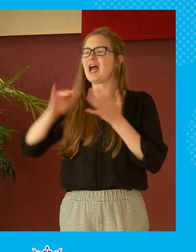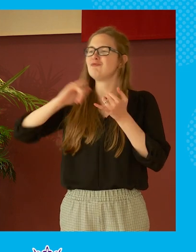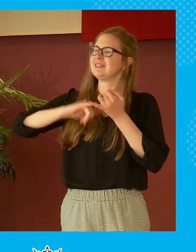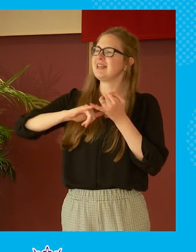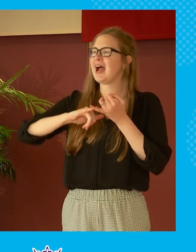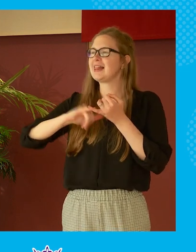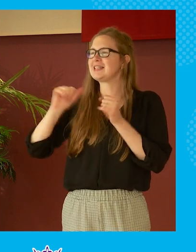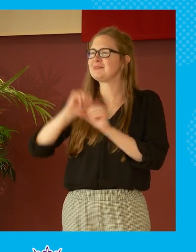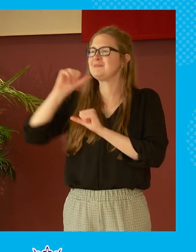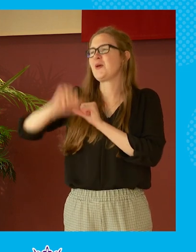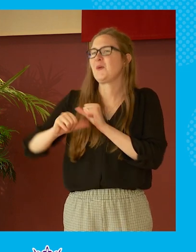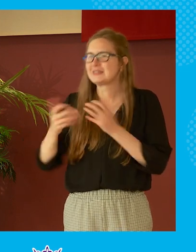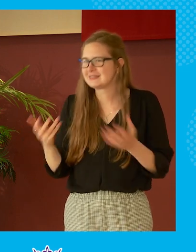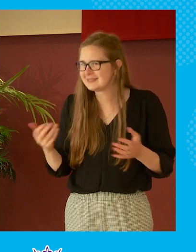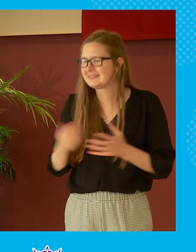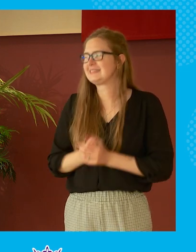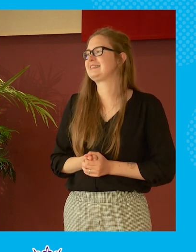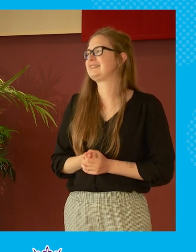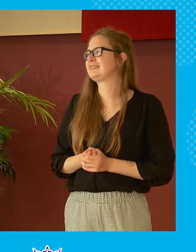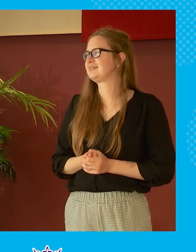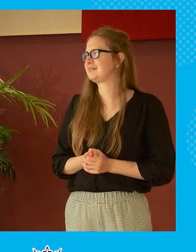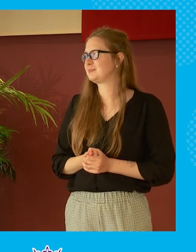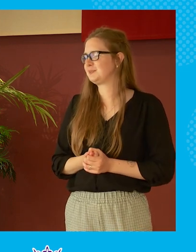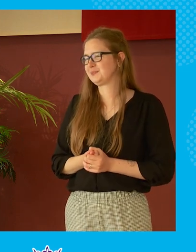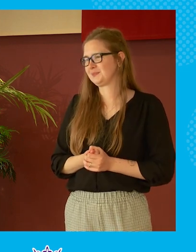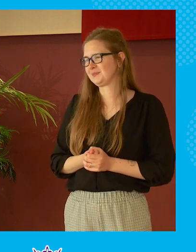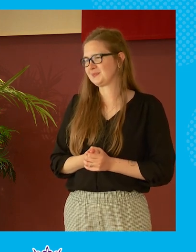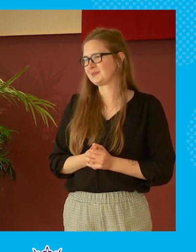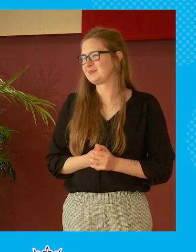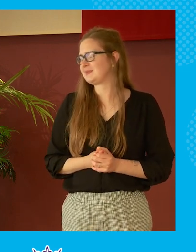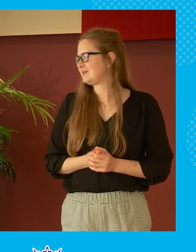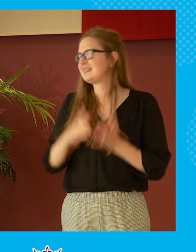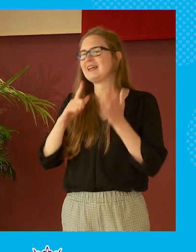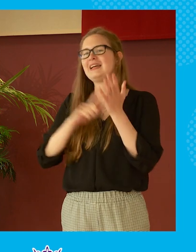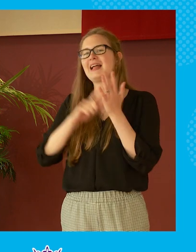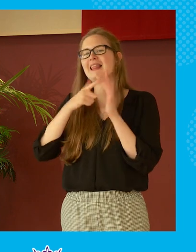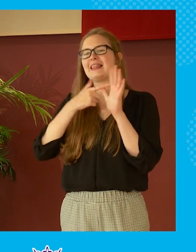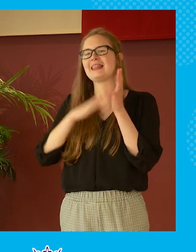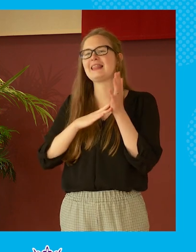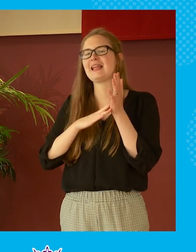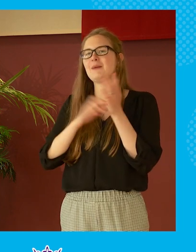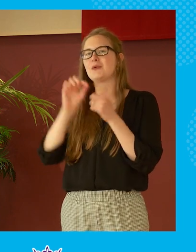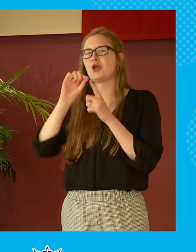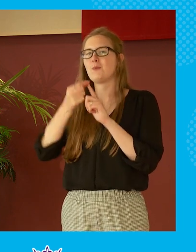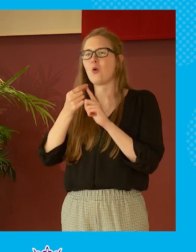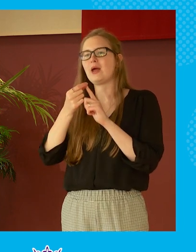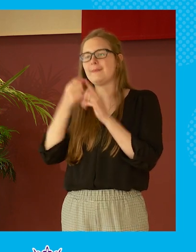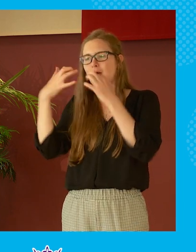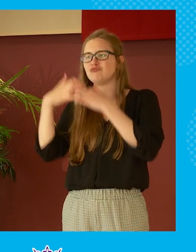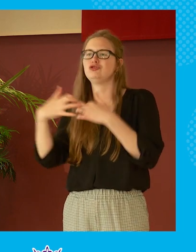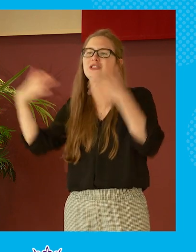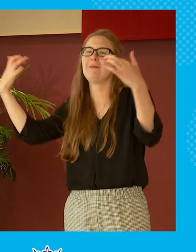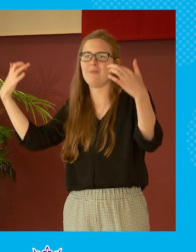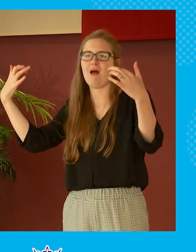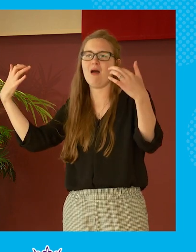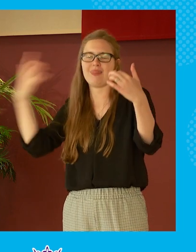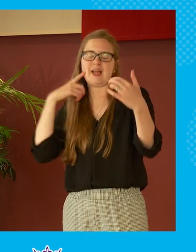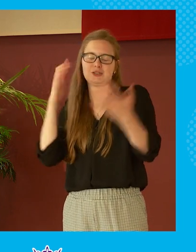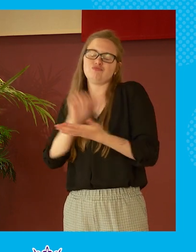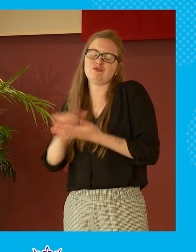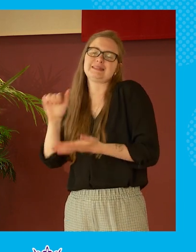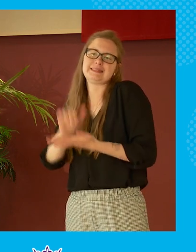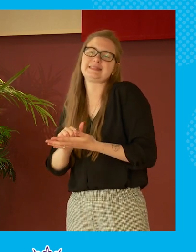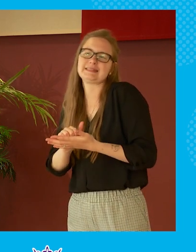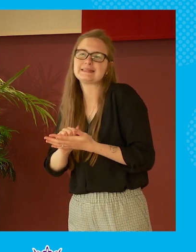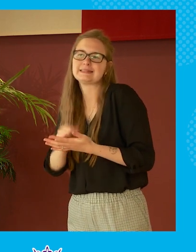beyond the beyond the pale um no i i your point about the horseshoe chamber is is is absolutely correct